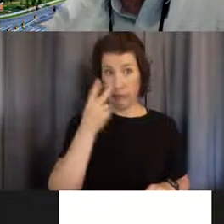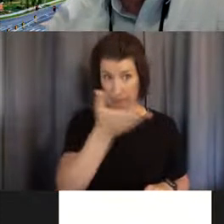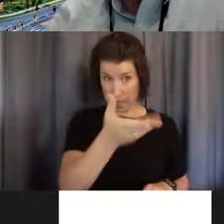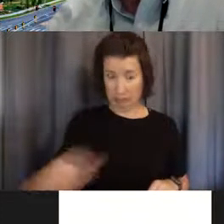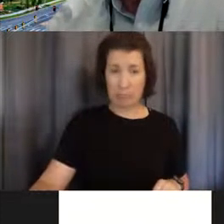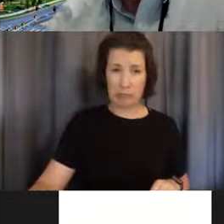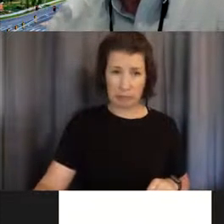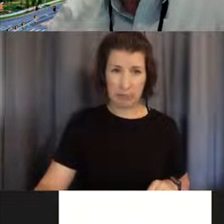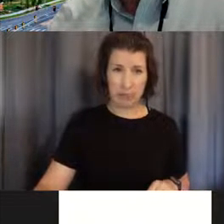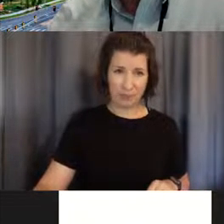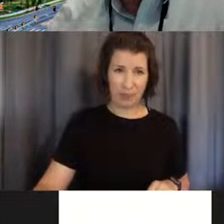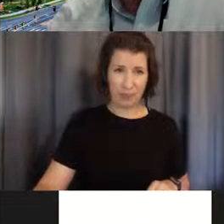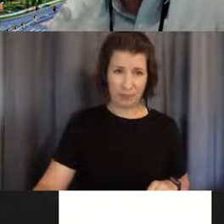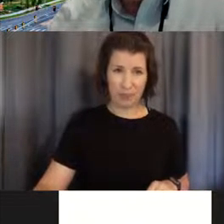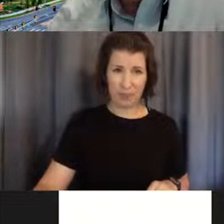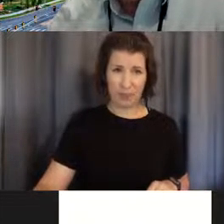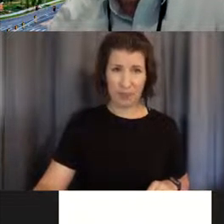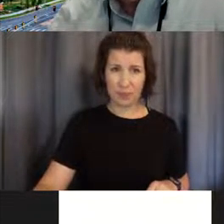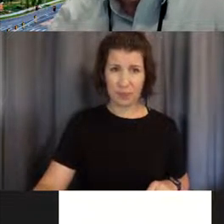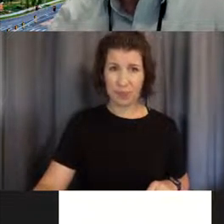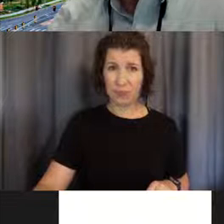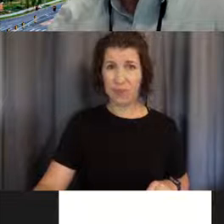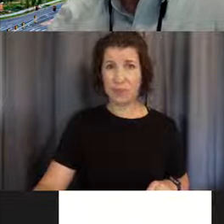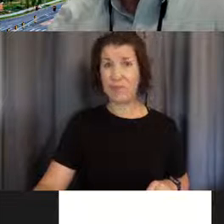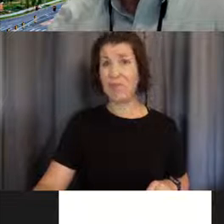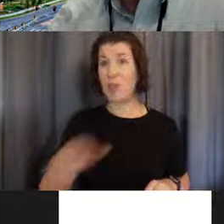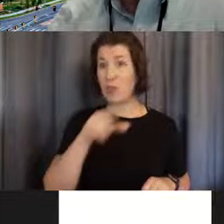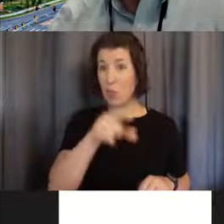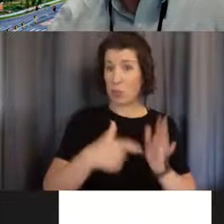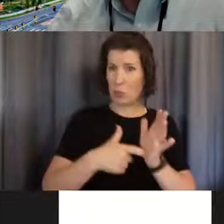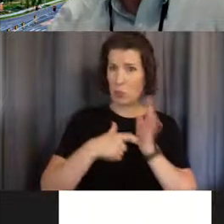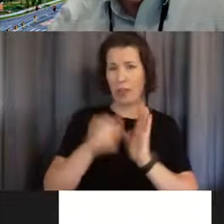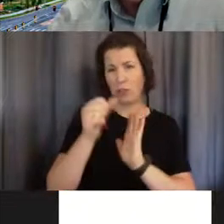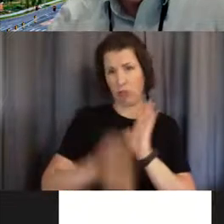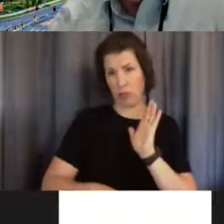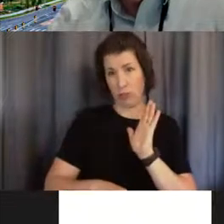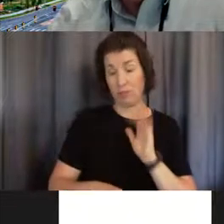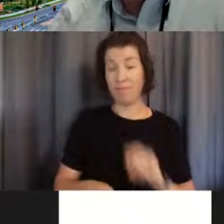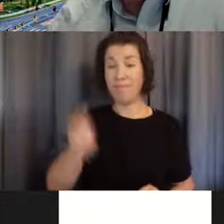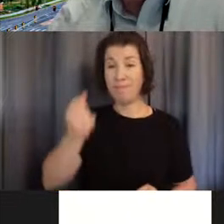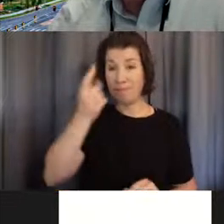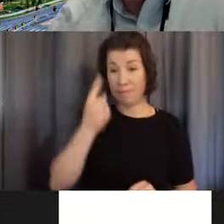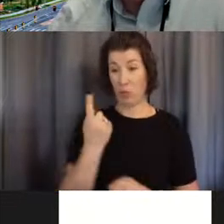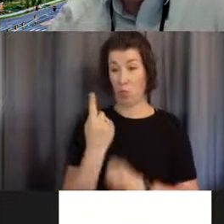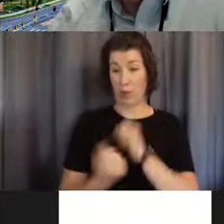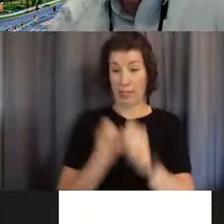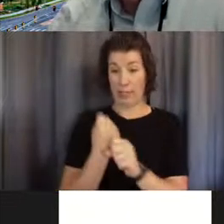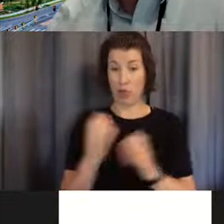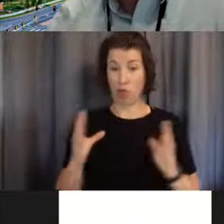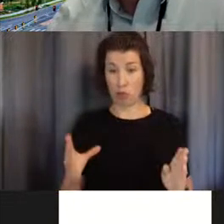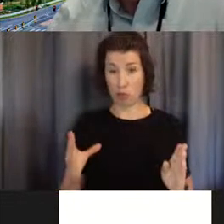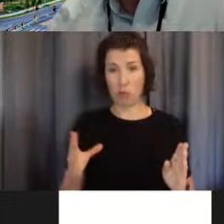surgery. And there are about 10,000 surgeries a year in the United States for congenital heart defects. And it's still the